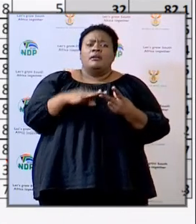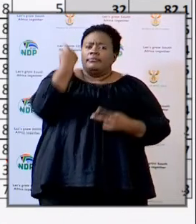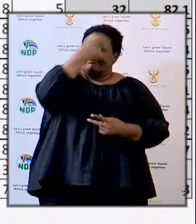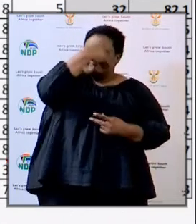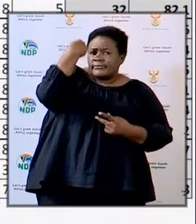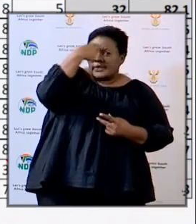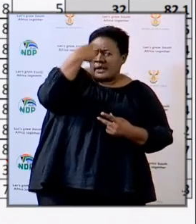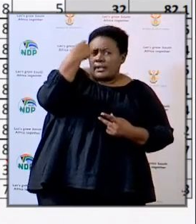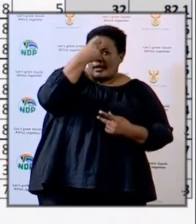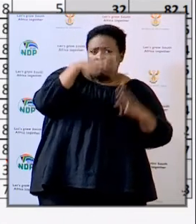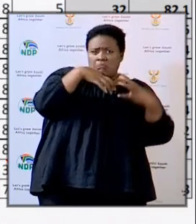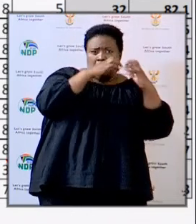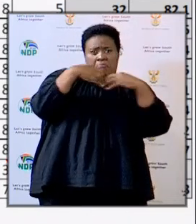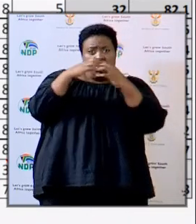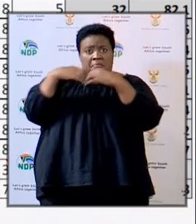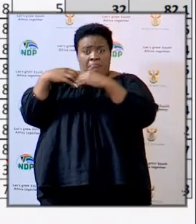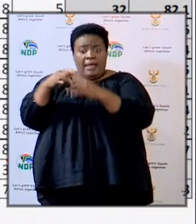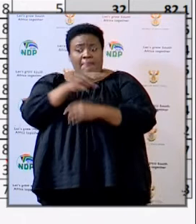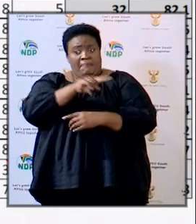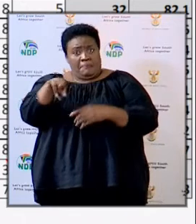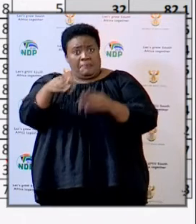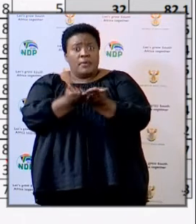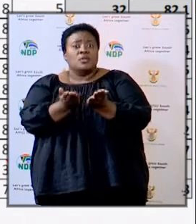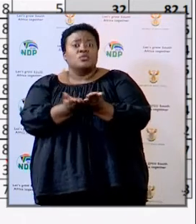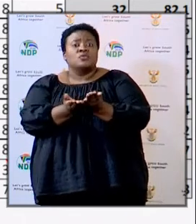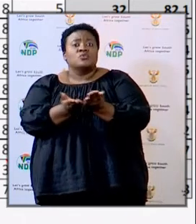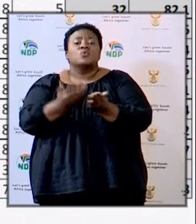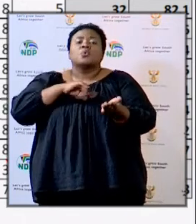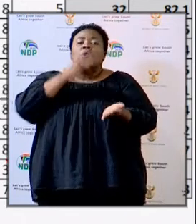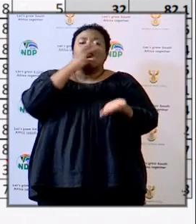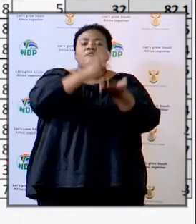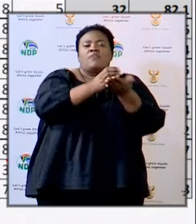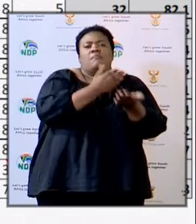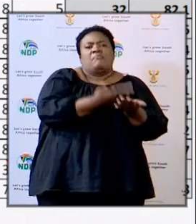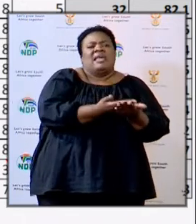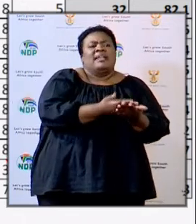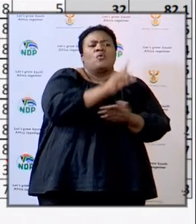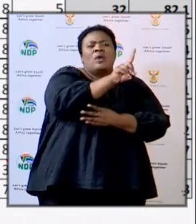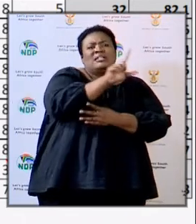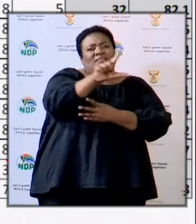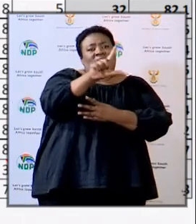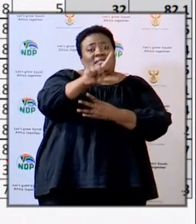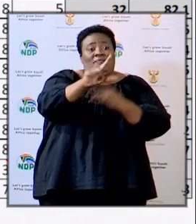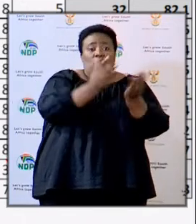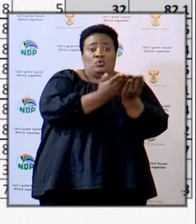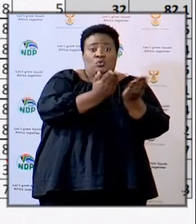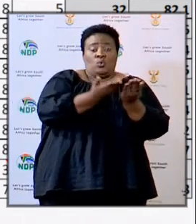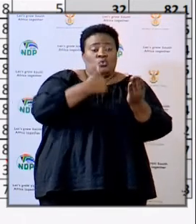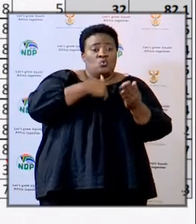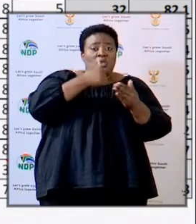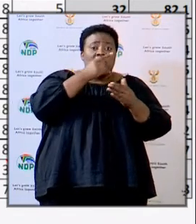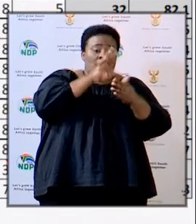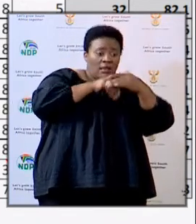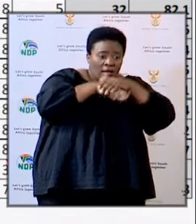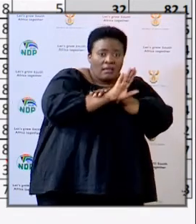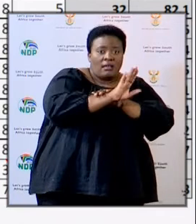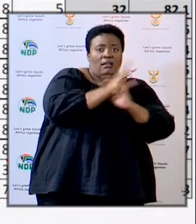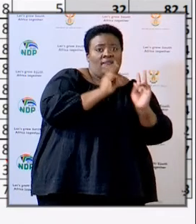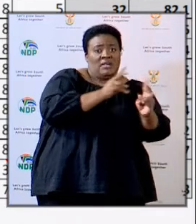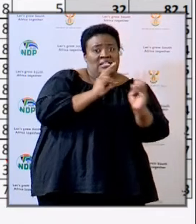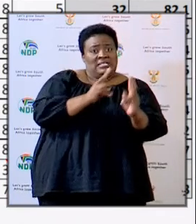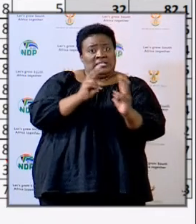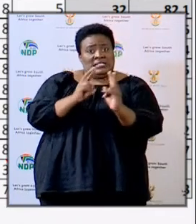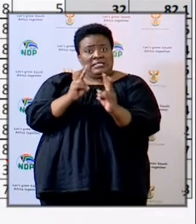Screening was set up in the schools, and we can confirm out of the 177 schools that we visited ourselves,